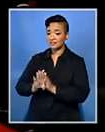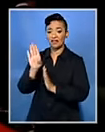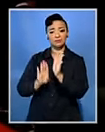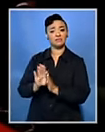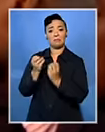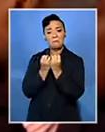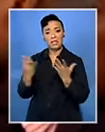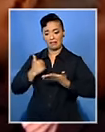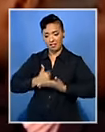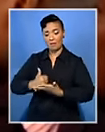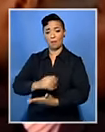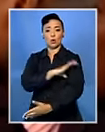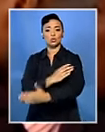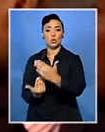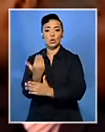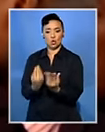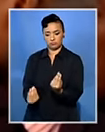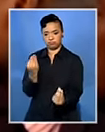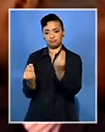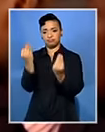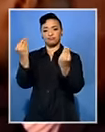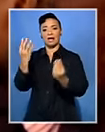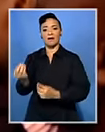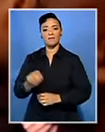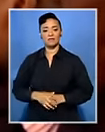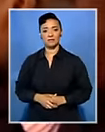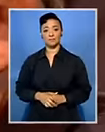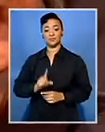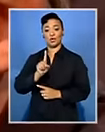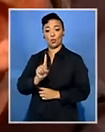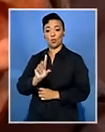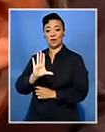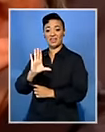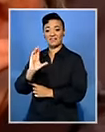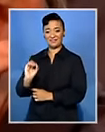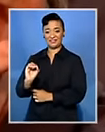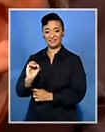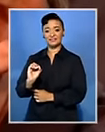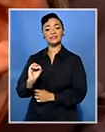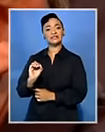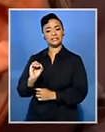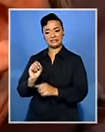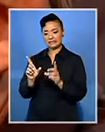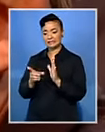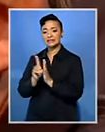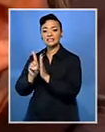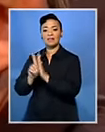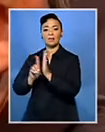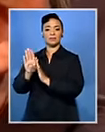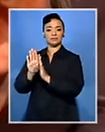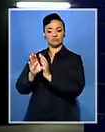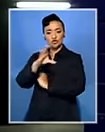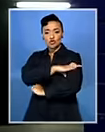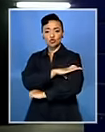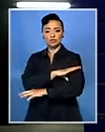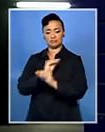in South Africa. Dimitri helped produce more than 150 top flight and development coaches in South